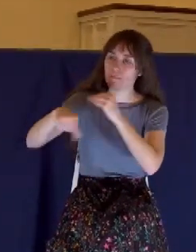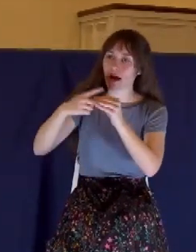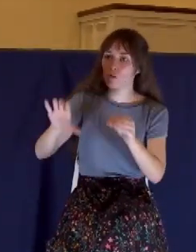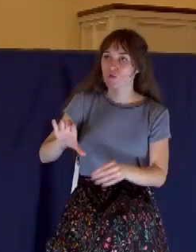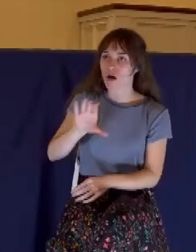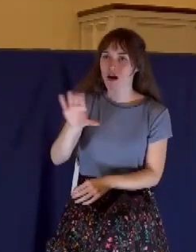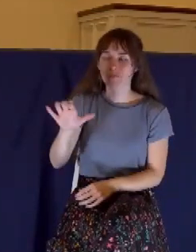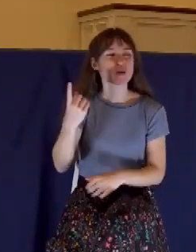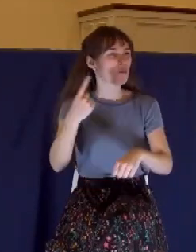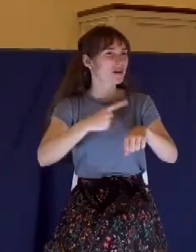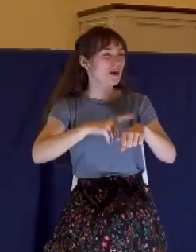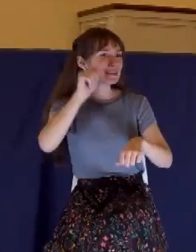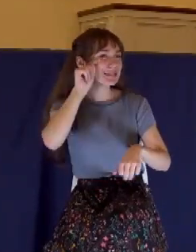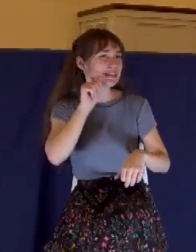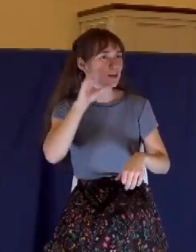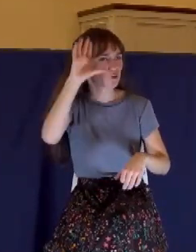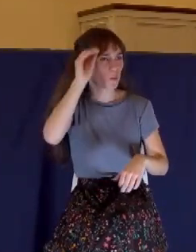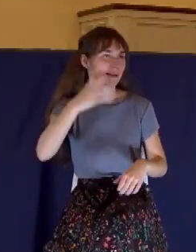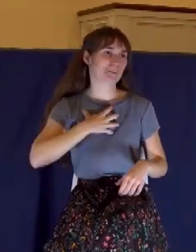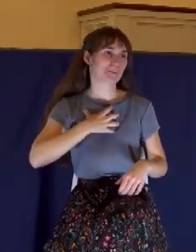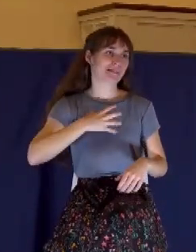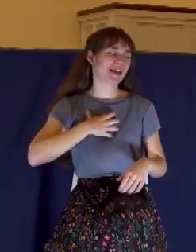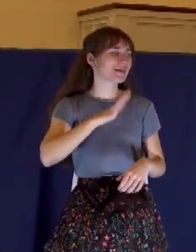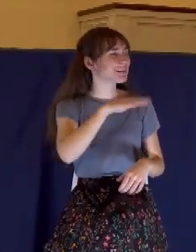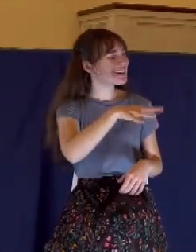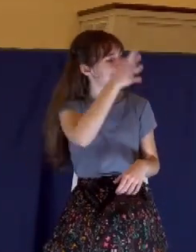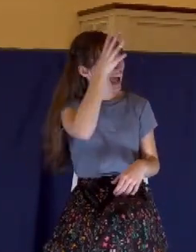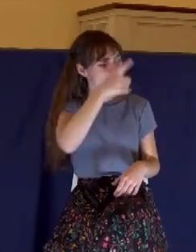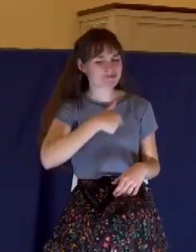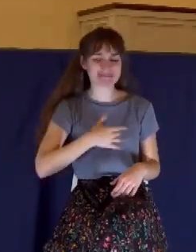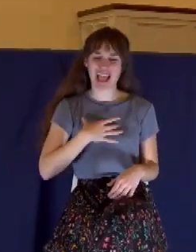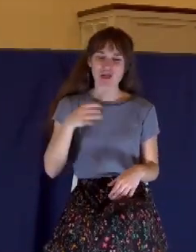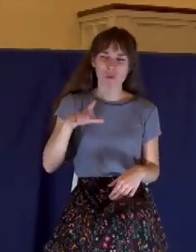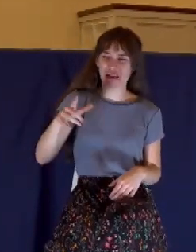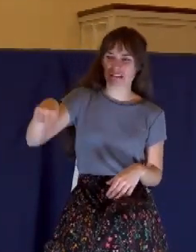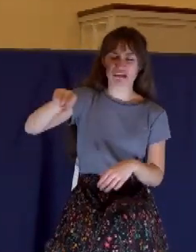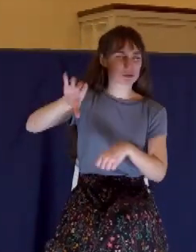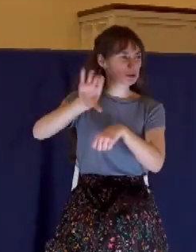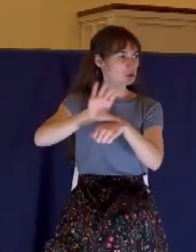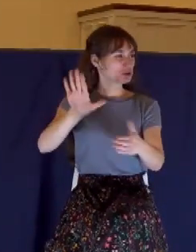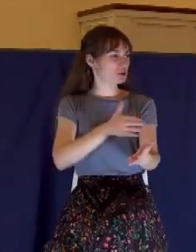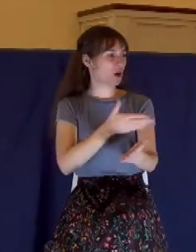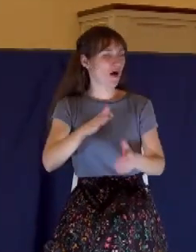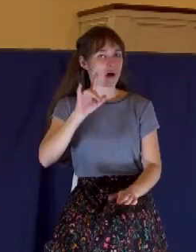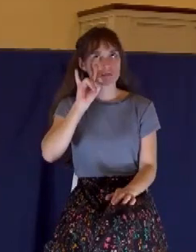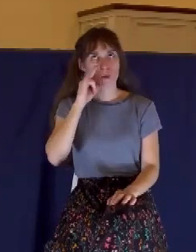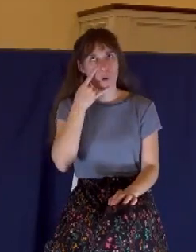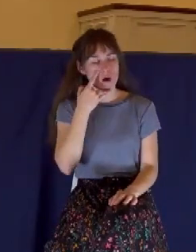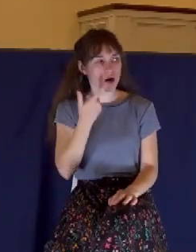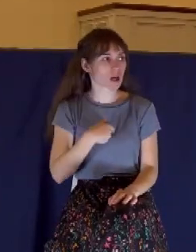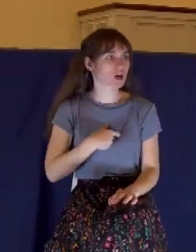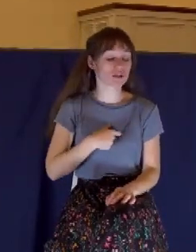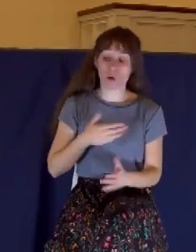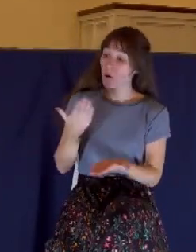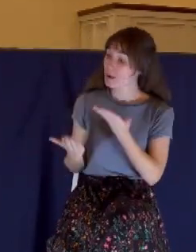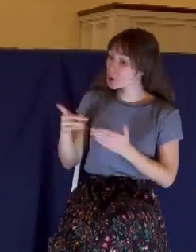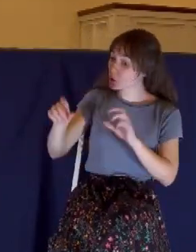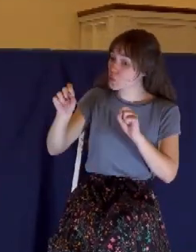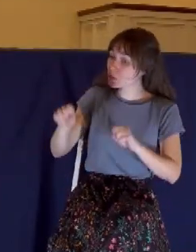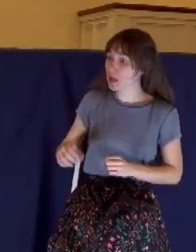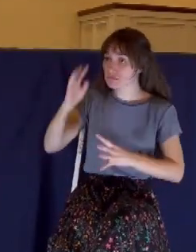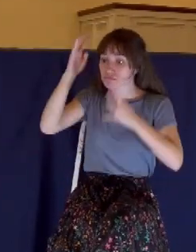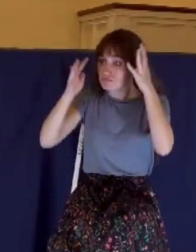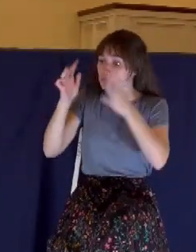don't like the songs in church. They're kind of boring. And the father said, well, maybe you can write some new ones. And the boy took that up as a